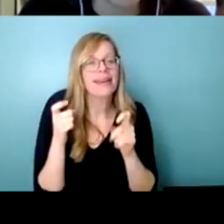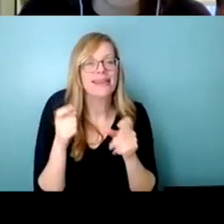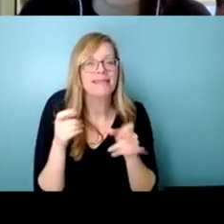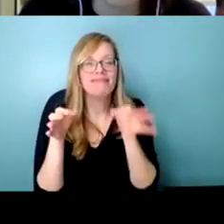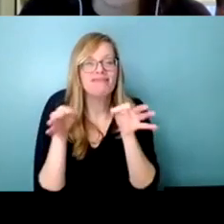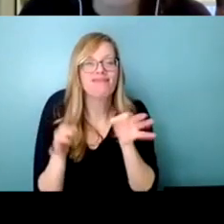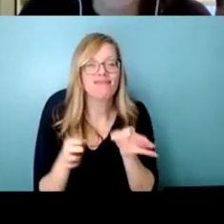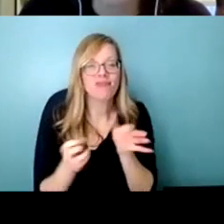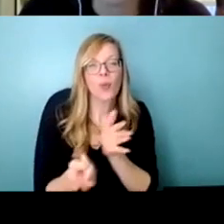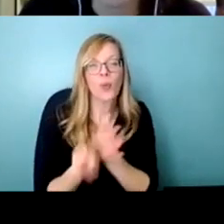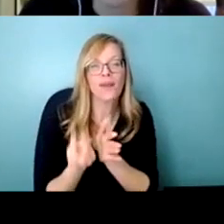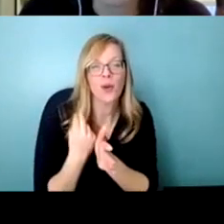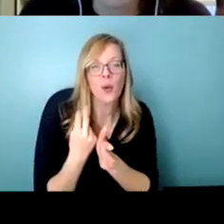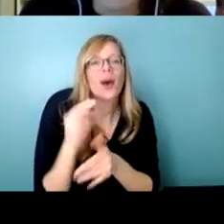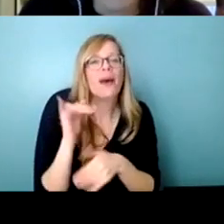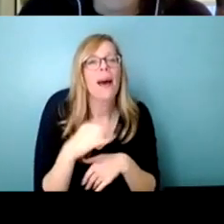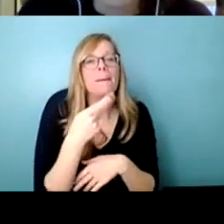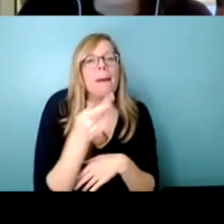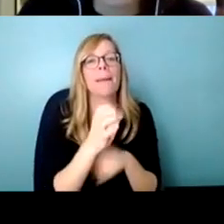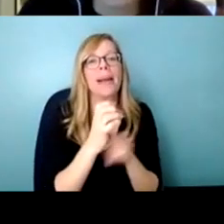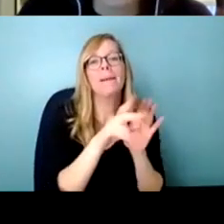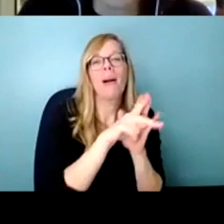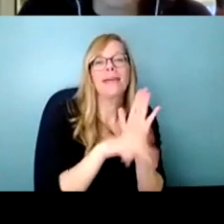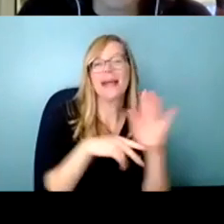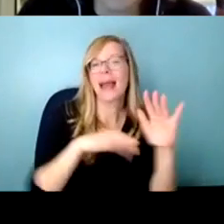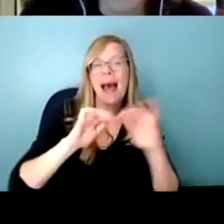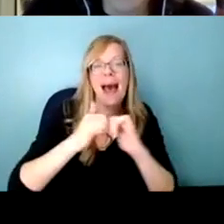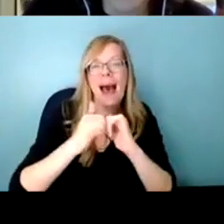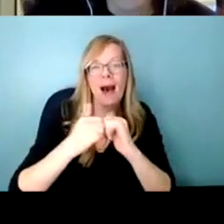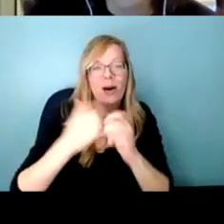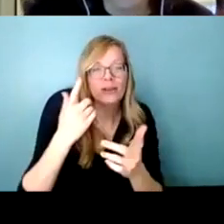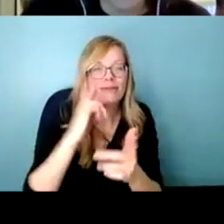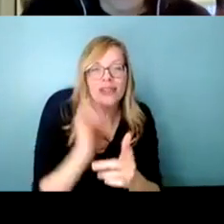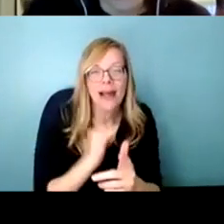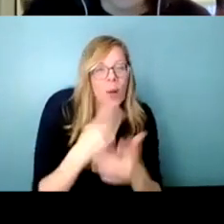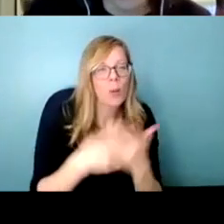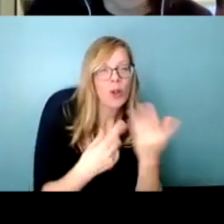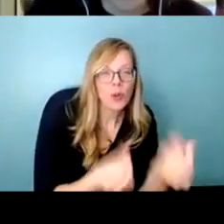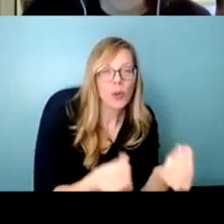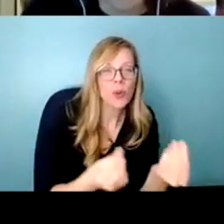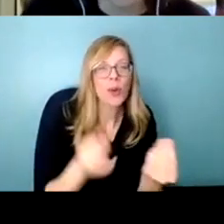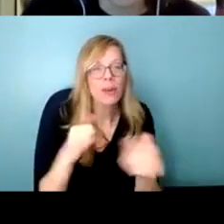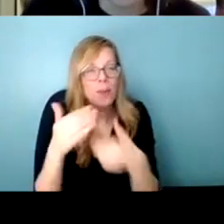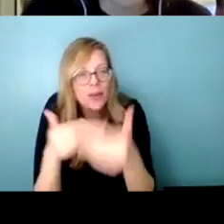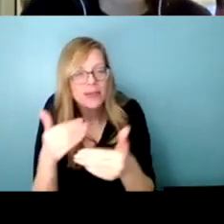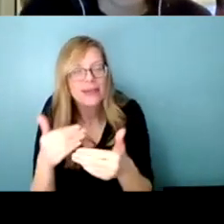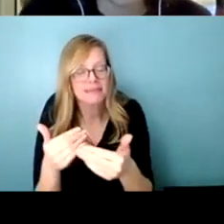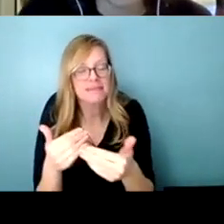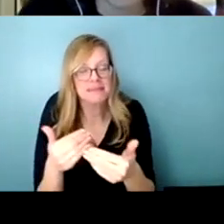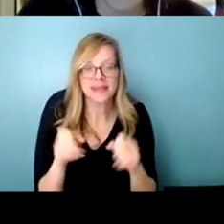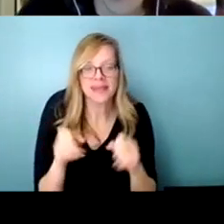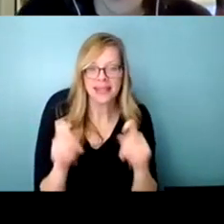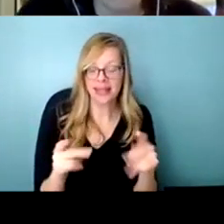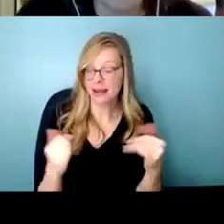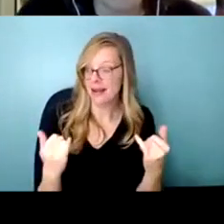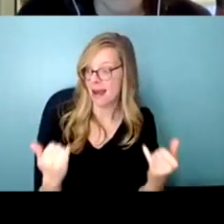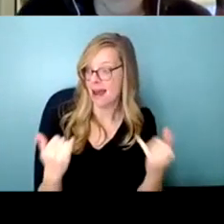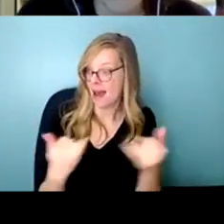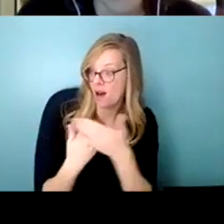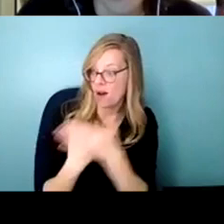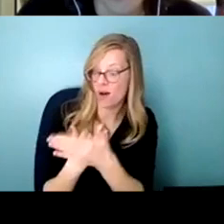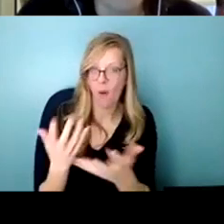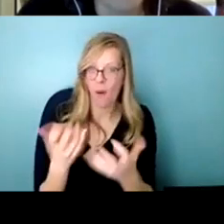public policy and how it works so we're gonna get you thinking a little bit here about um